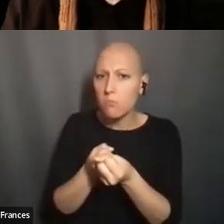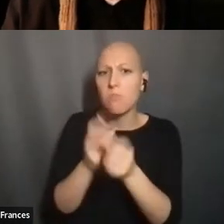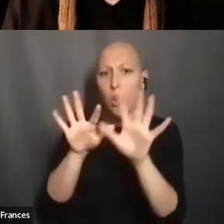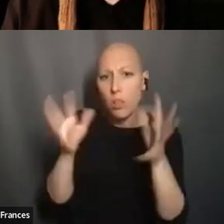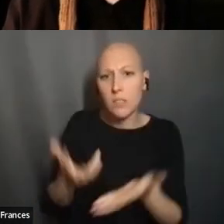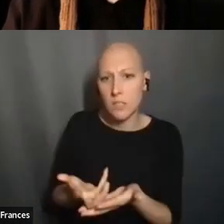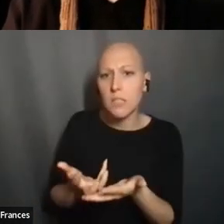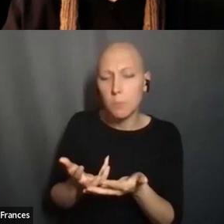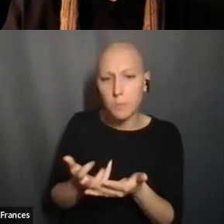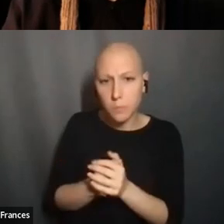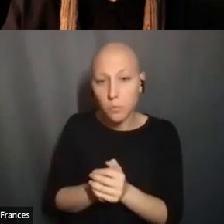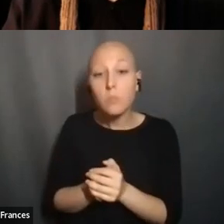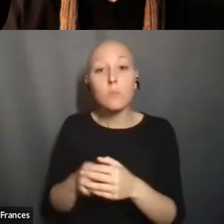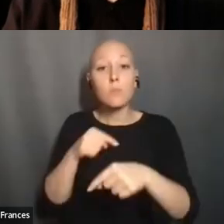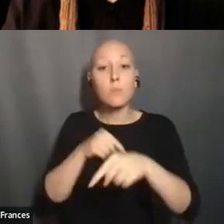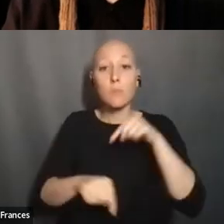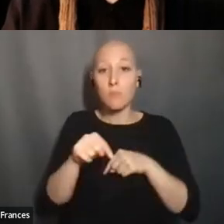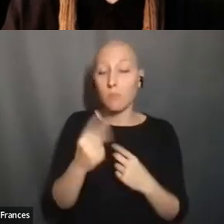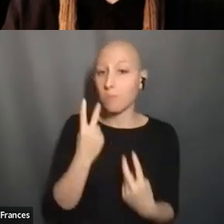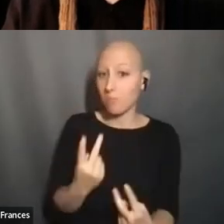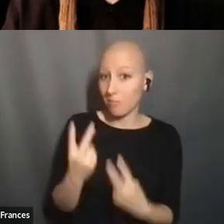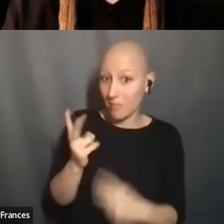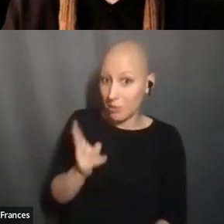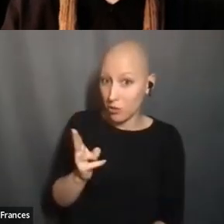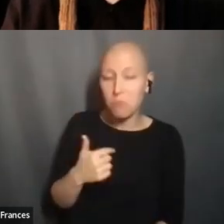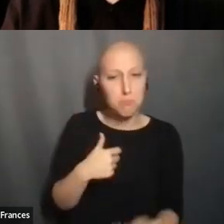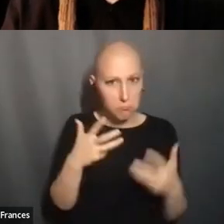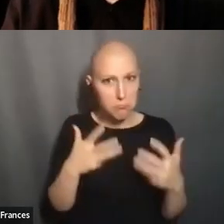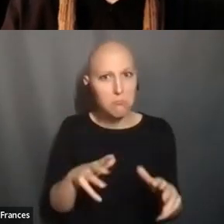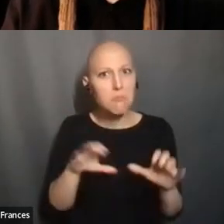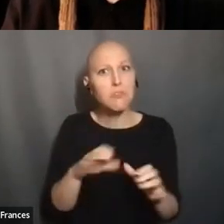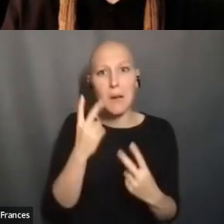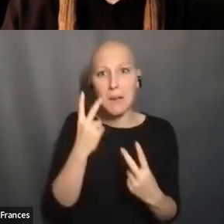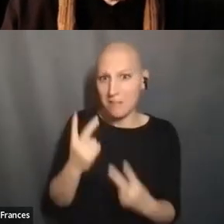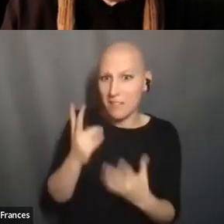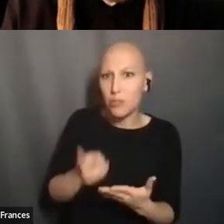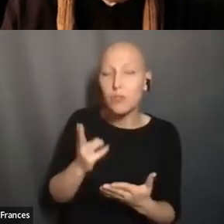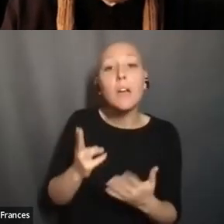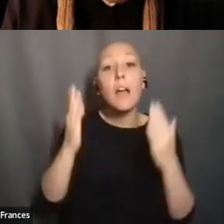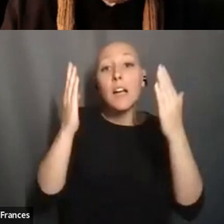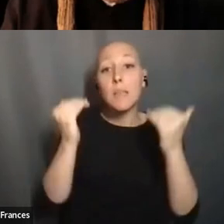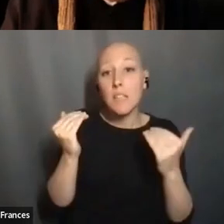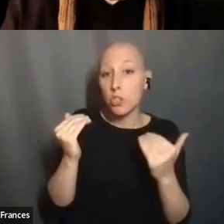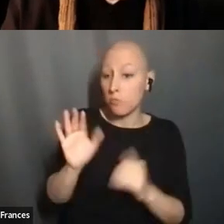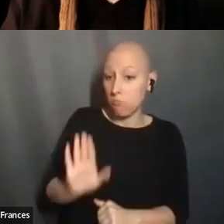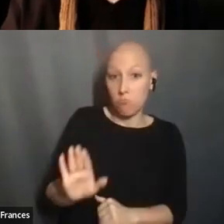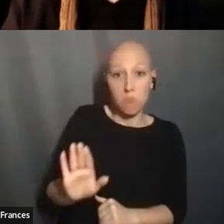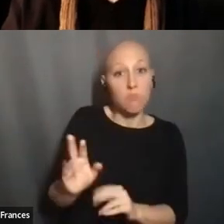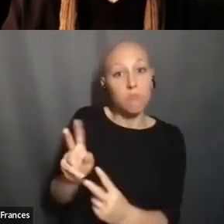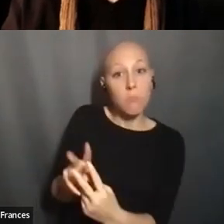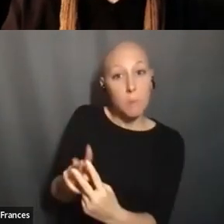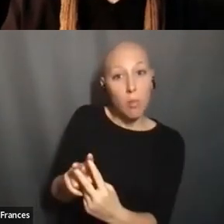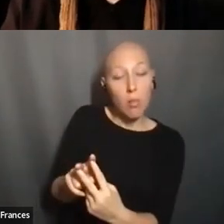HISTORY, WHICH IS SOMETHING THAT I HAVE DONE, I HAVE SEEN THE WAYS IN WHICH EXPECTATIONS WERE LAID ON THE SHOULDERS OF COUPLES THAT WOULD COME INTO GENETIC